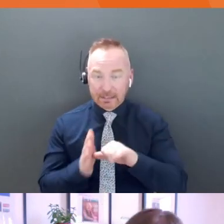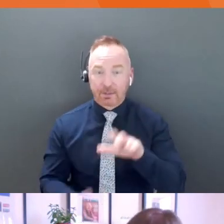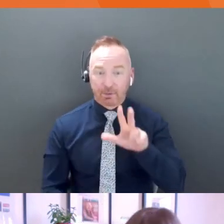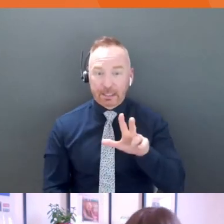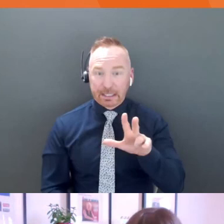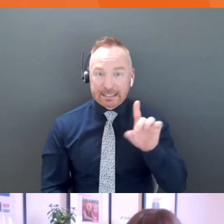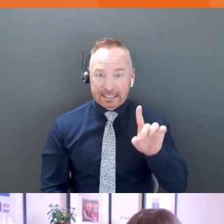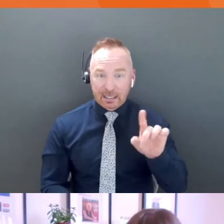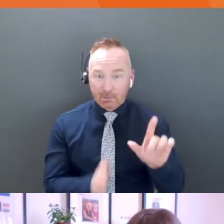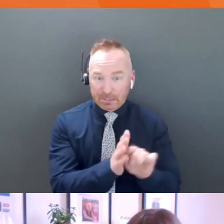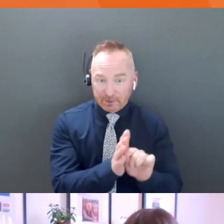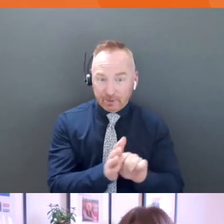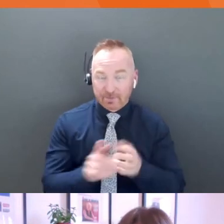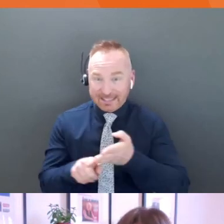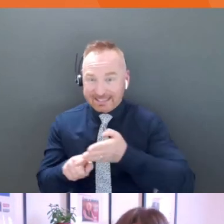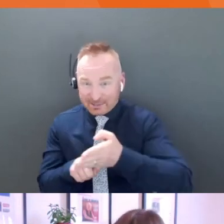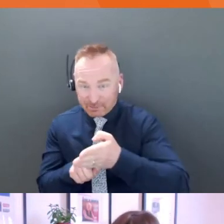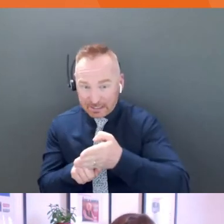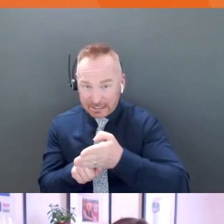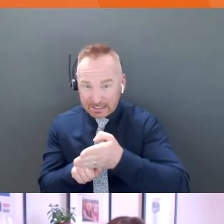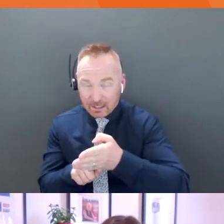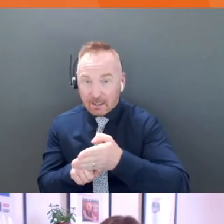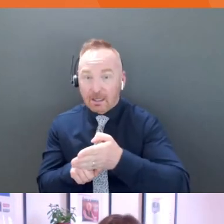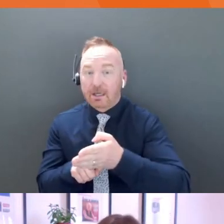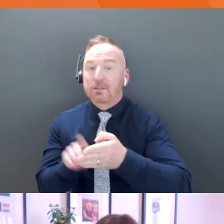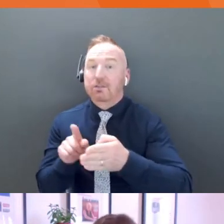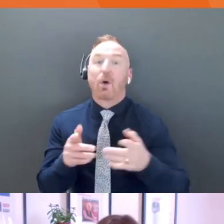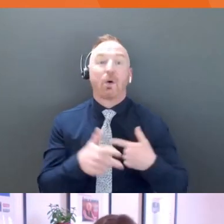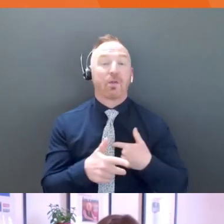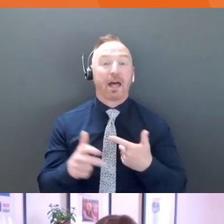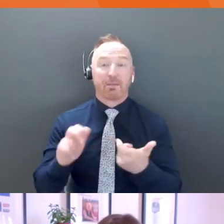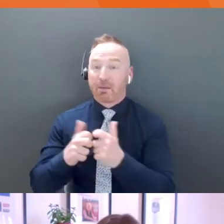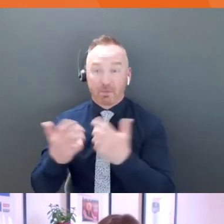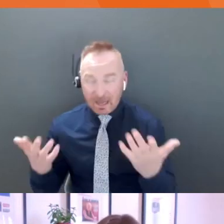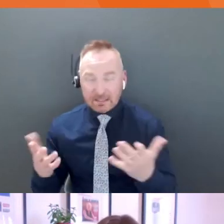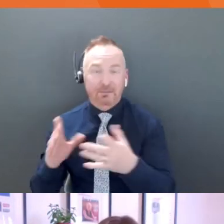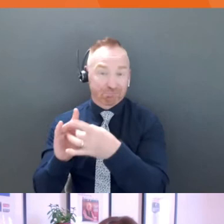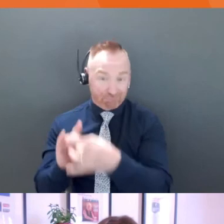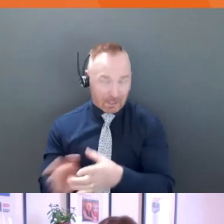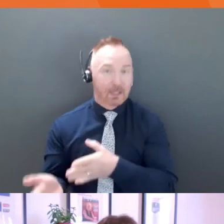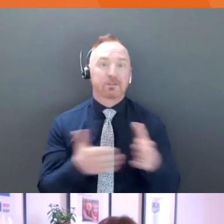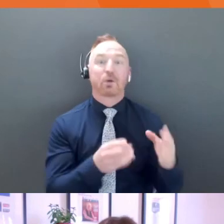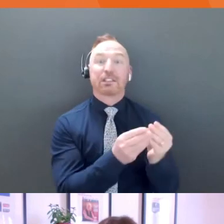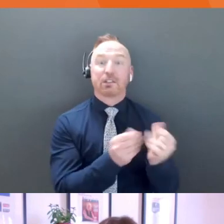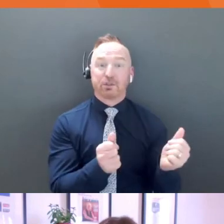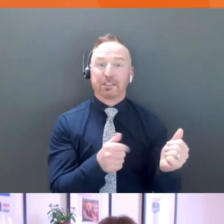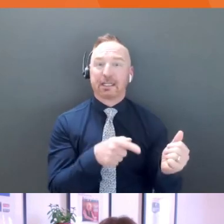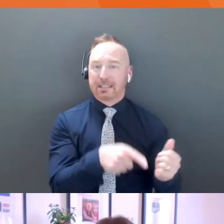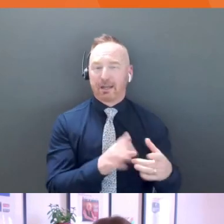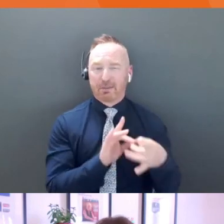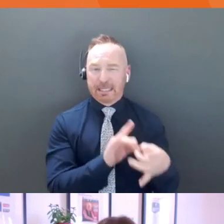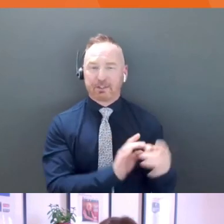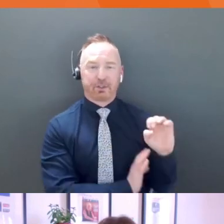that's the, that's the industry we're in. And so this is the solution for the problem 3d printers are having with extruders